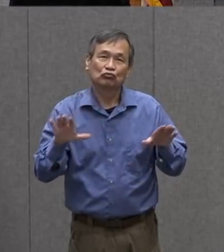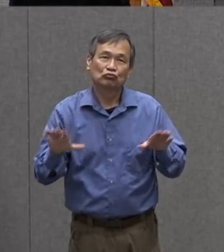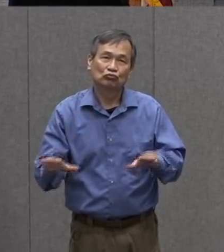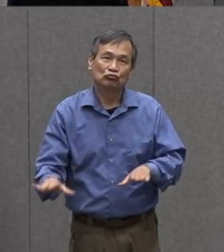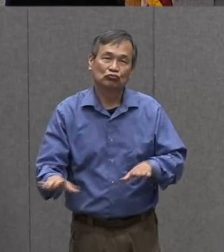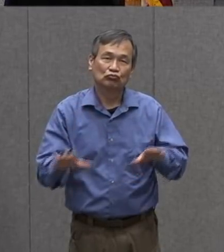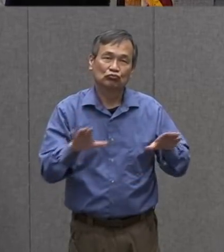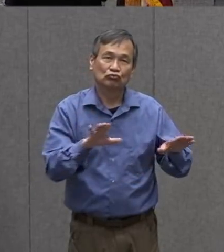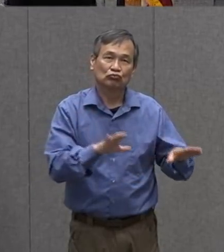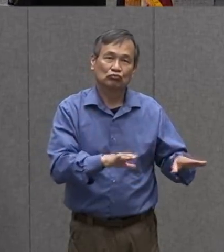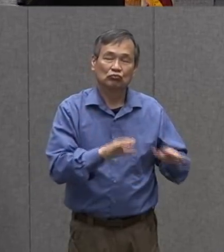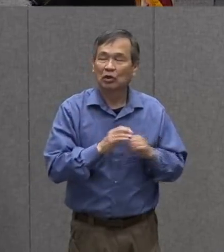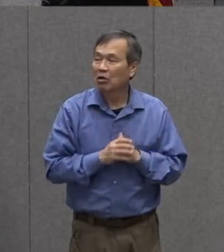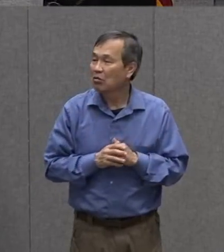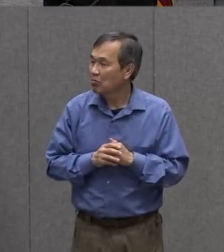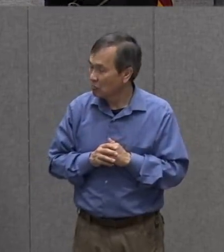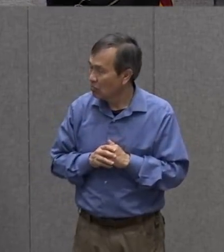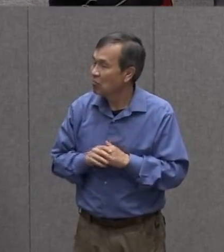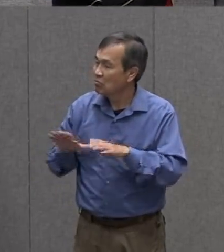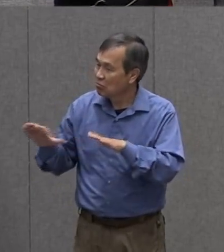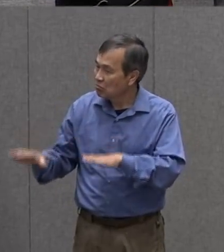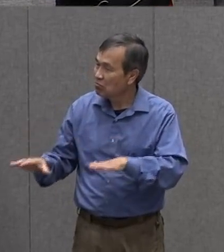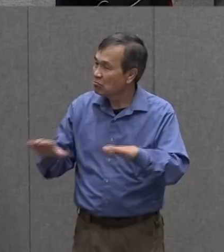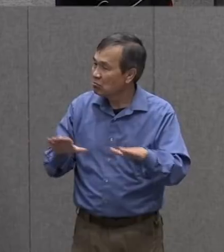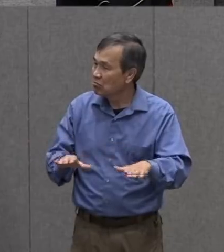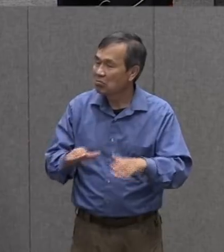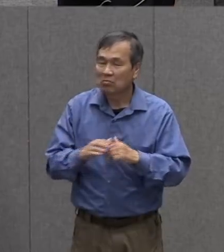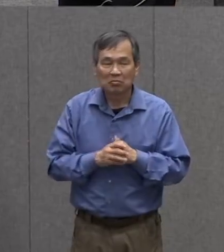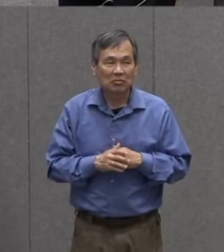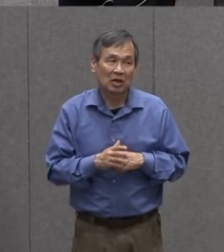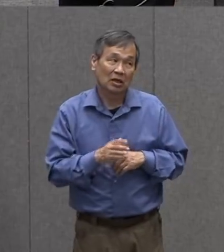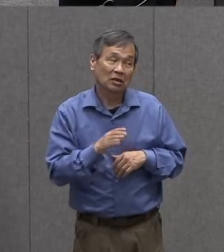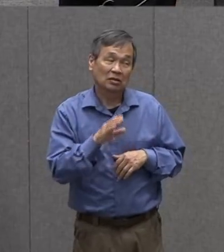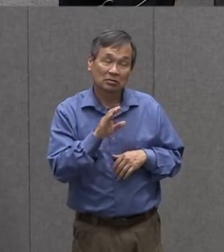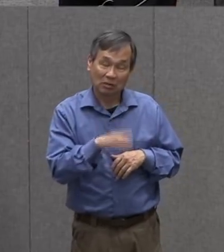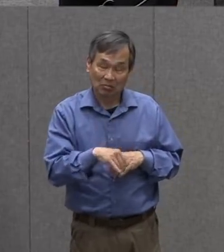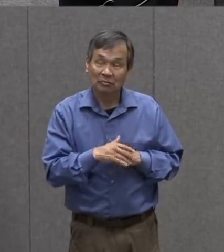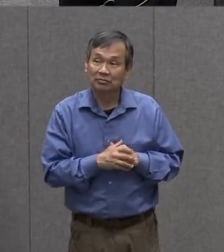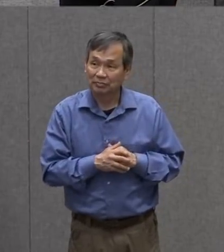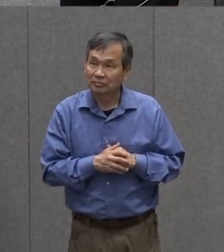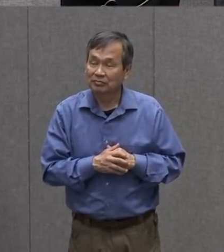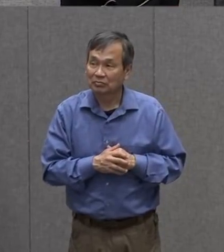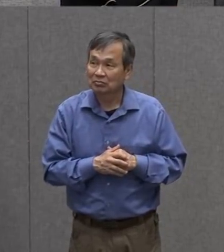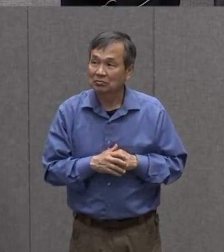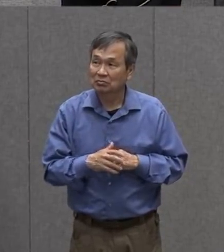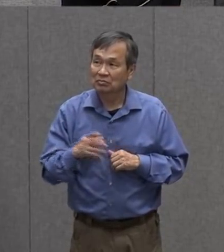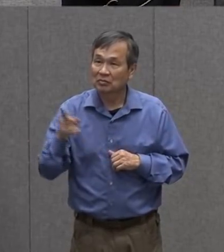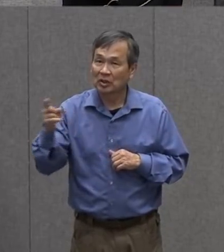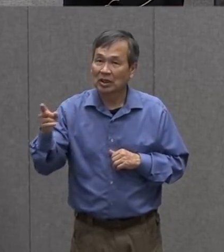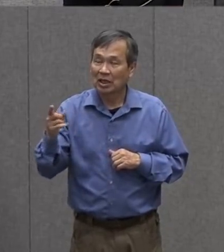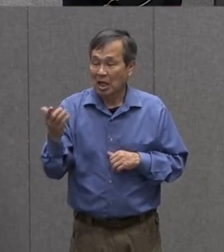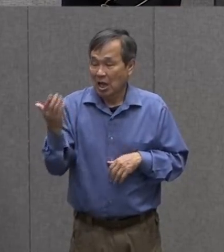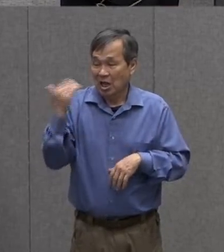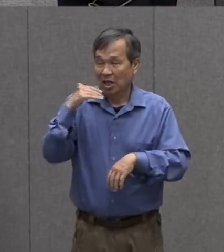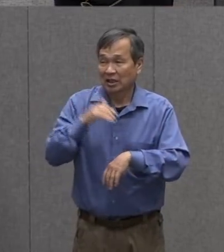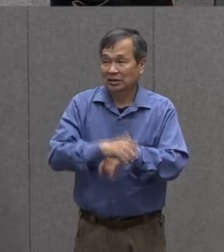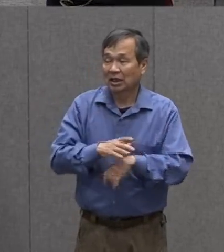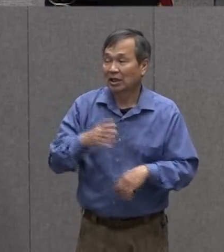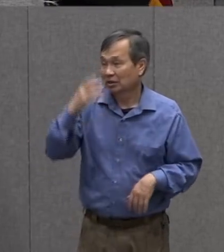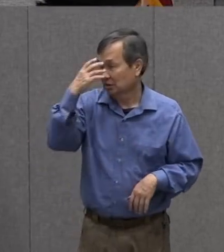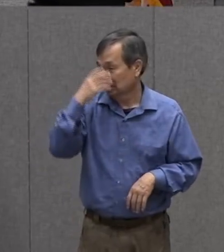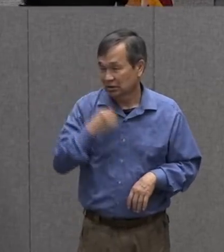calm you know i have to tell you i had a hard time sleeping last night